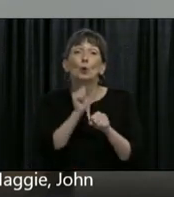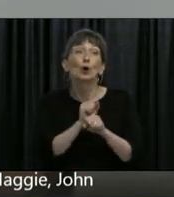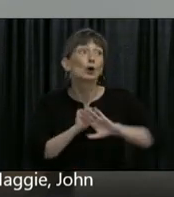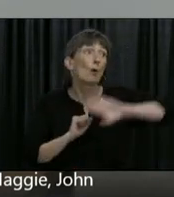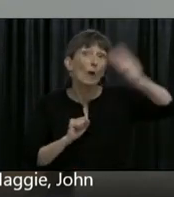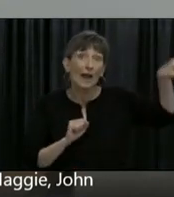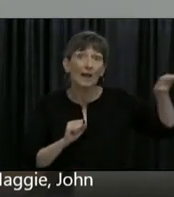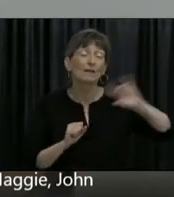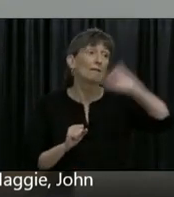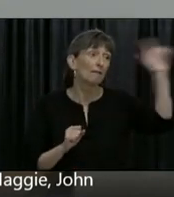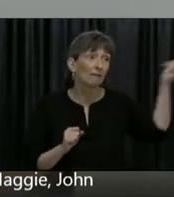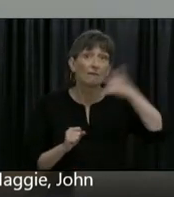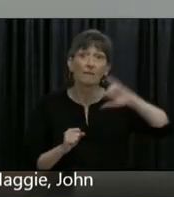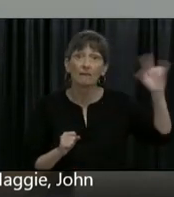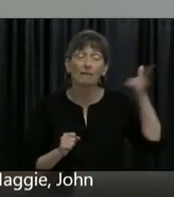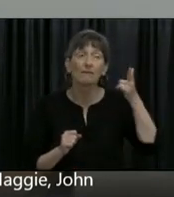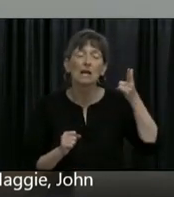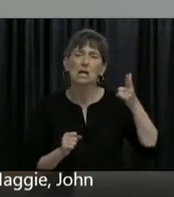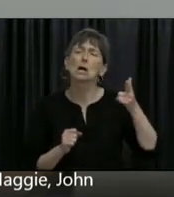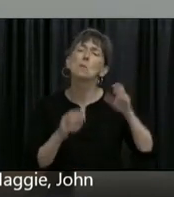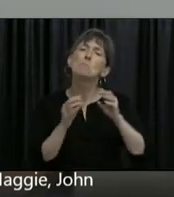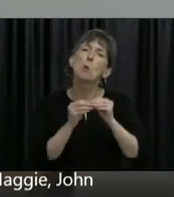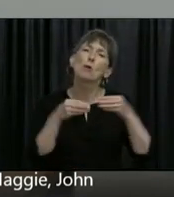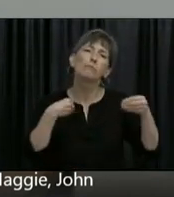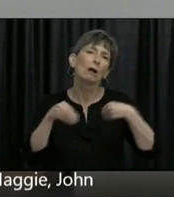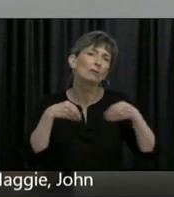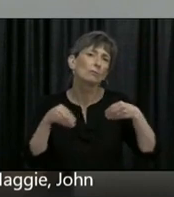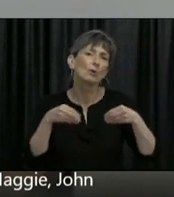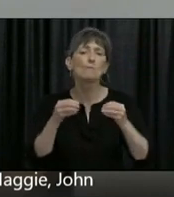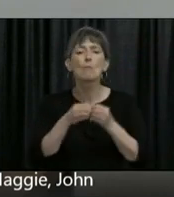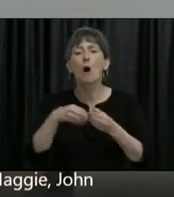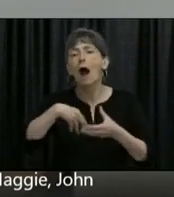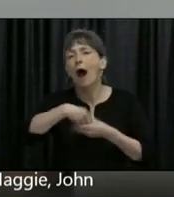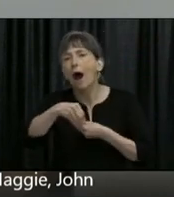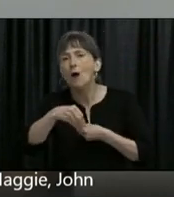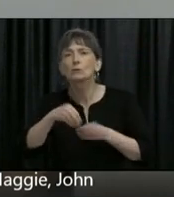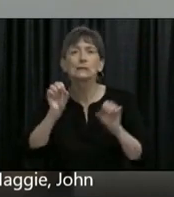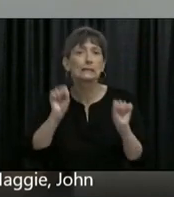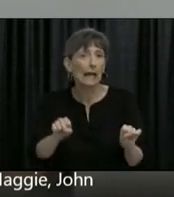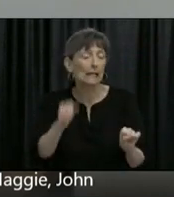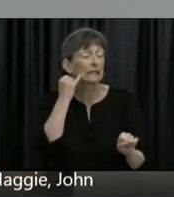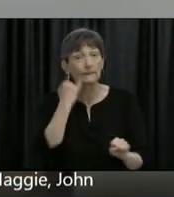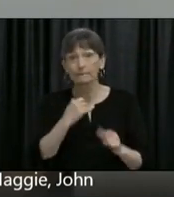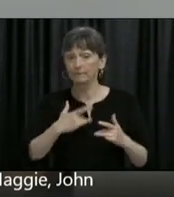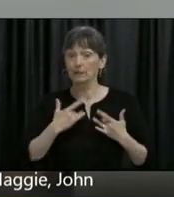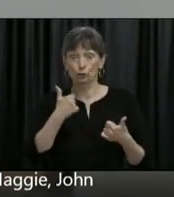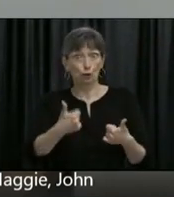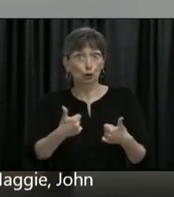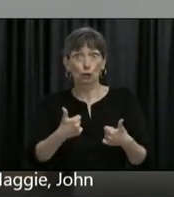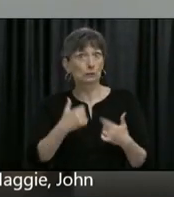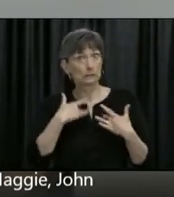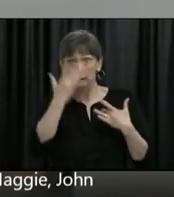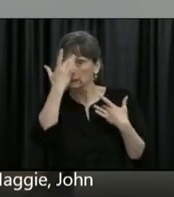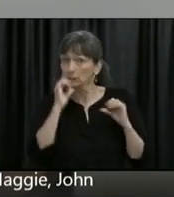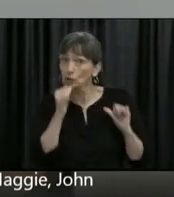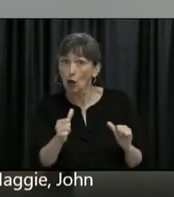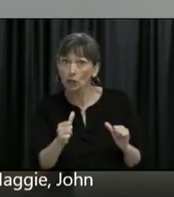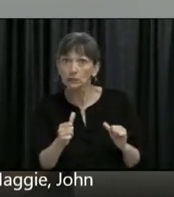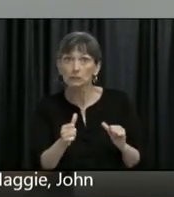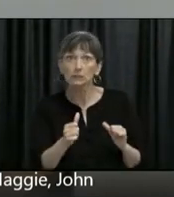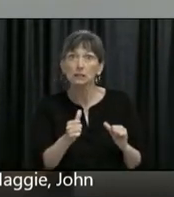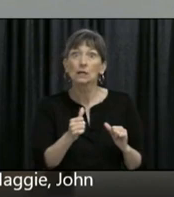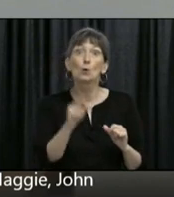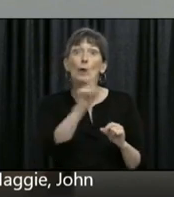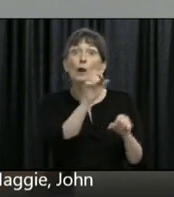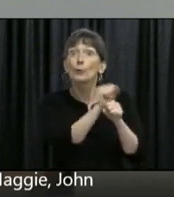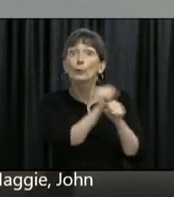think comes in the spirit of recognizing that the mental health consequences of isolation can be